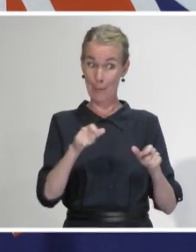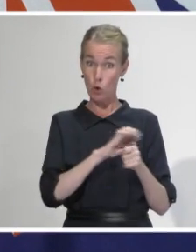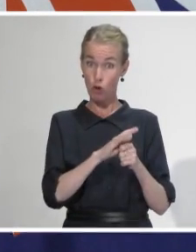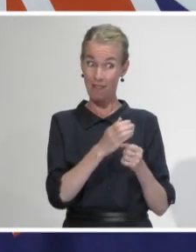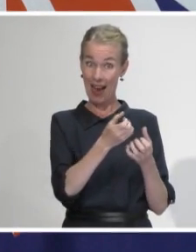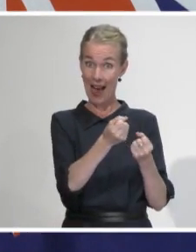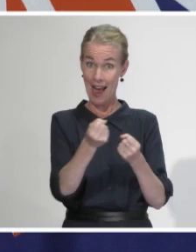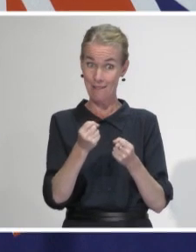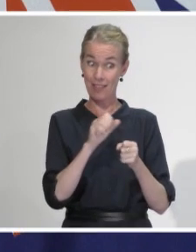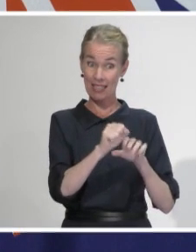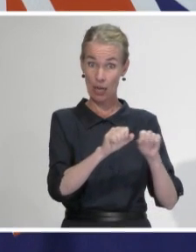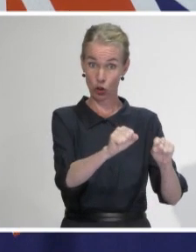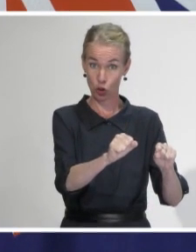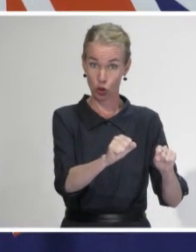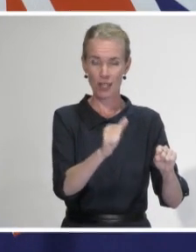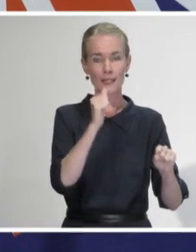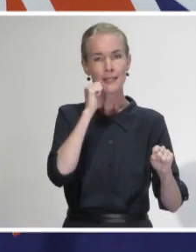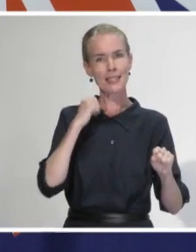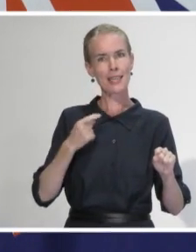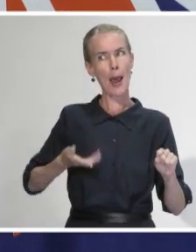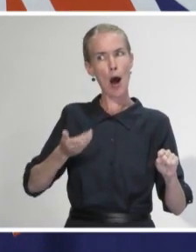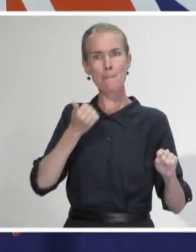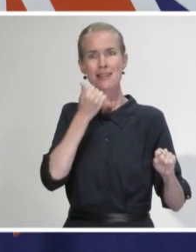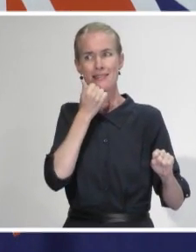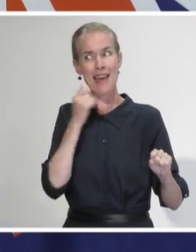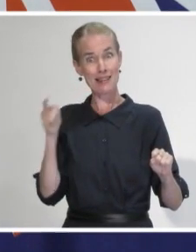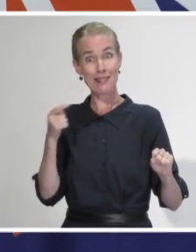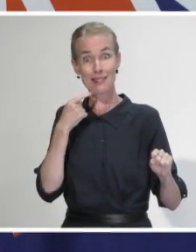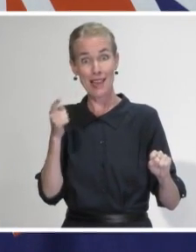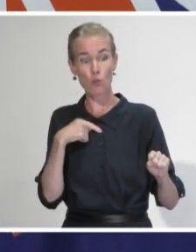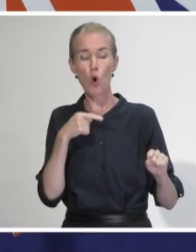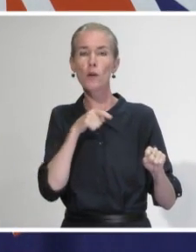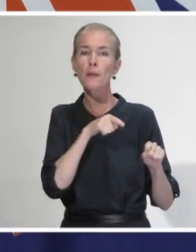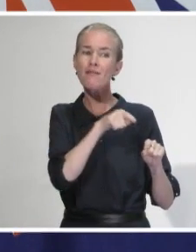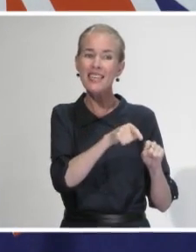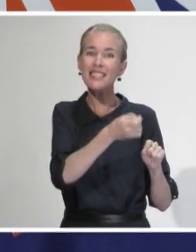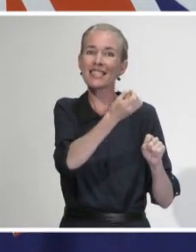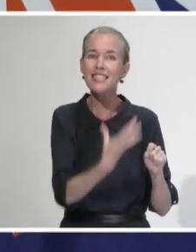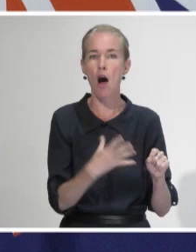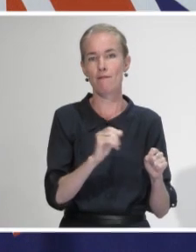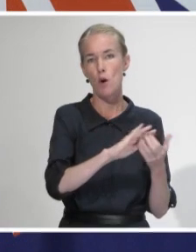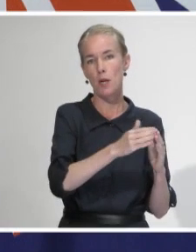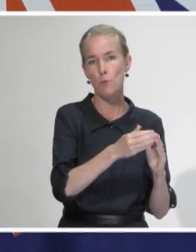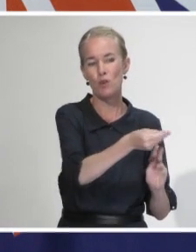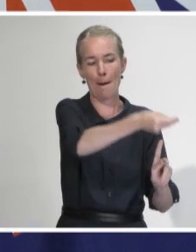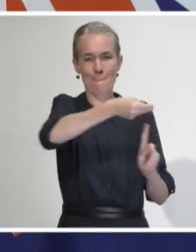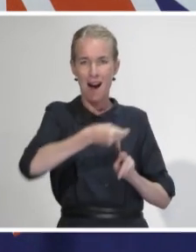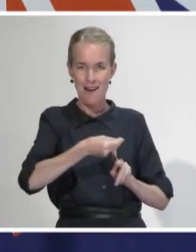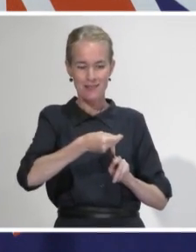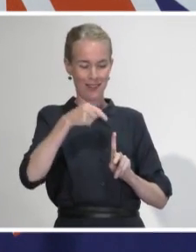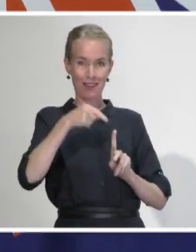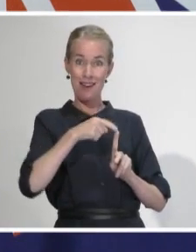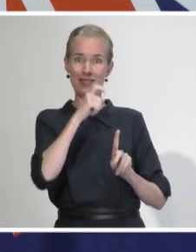Caroline McElney mentioned yesterday, these originated in the community and subsequently led to an infection of a person